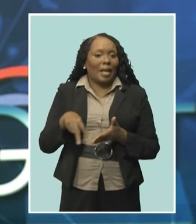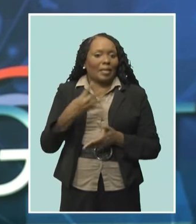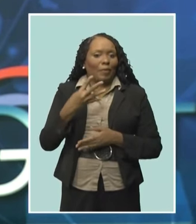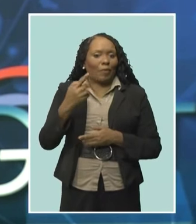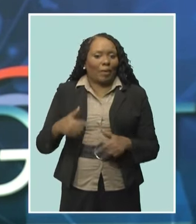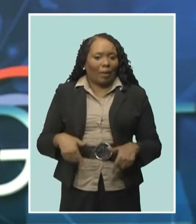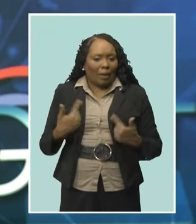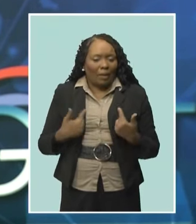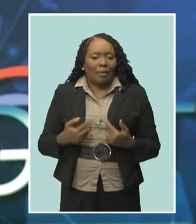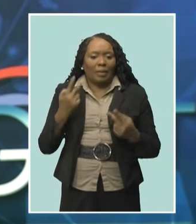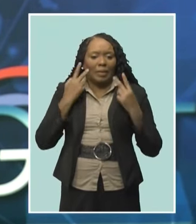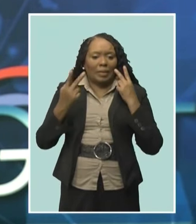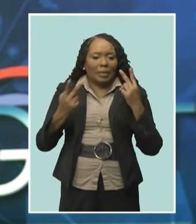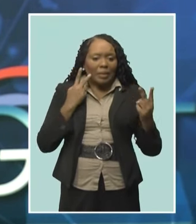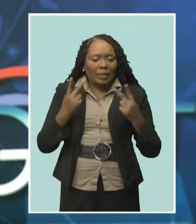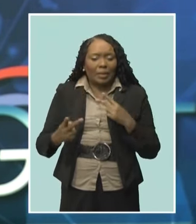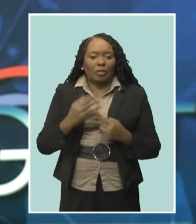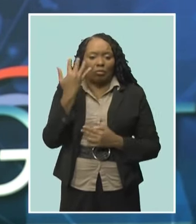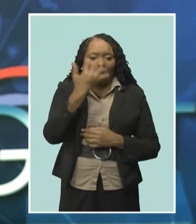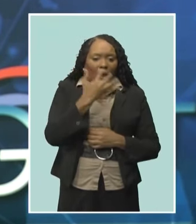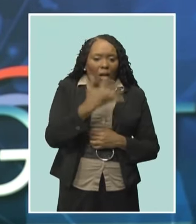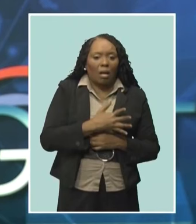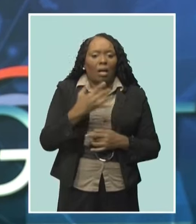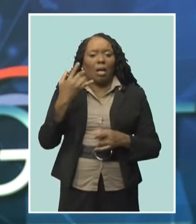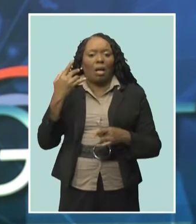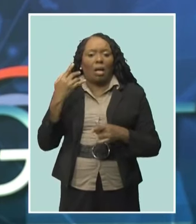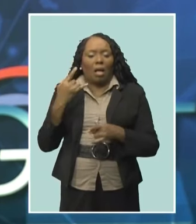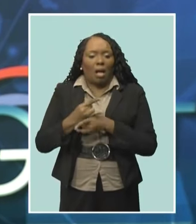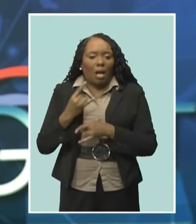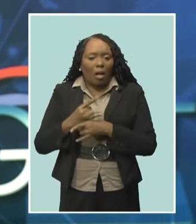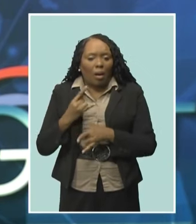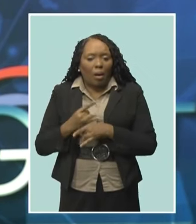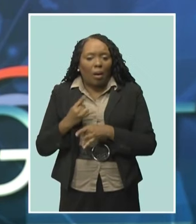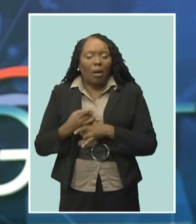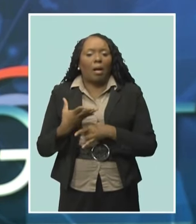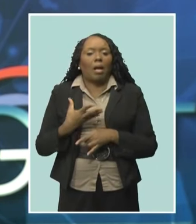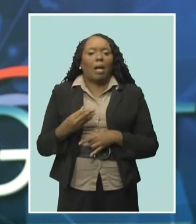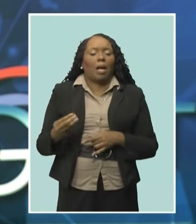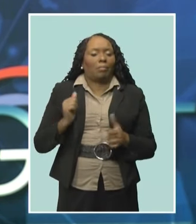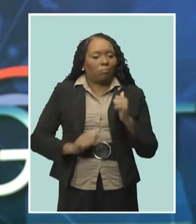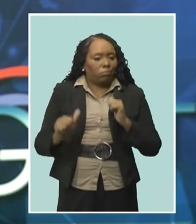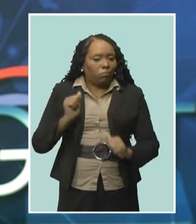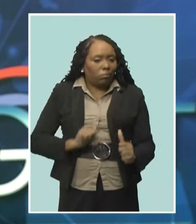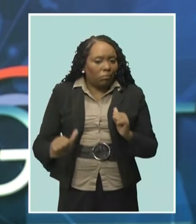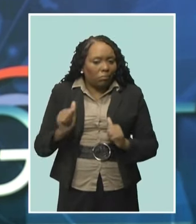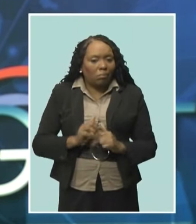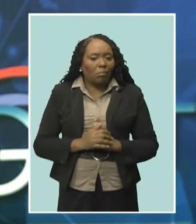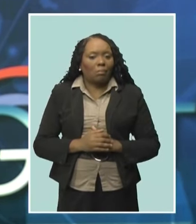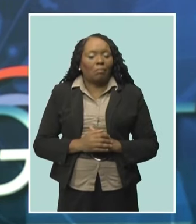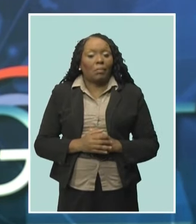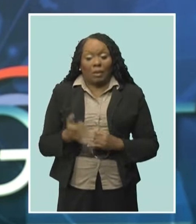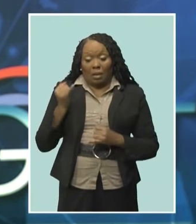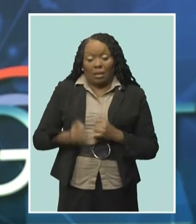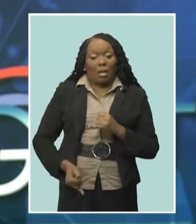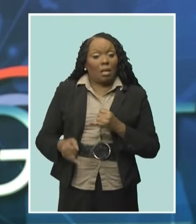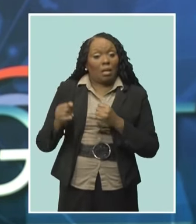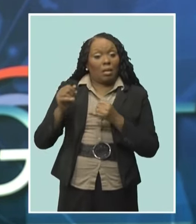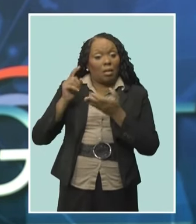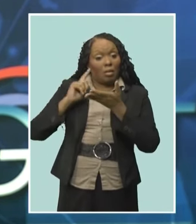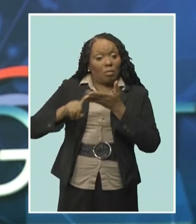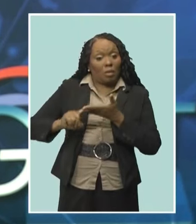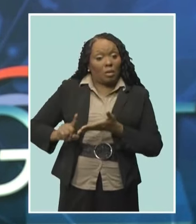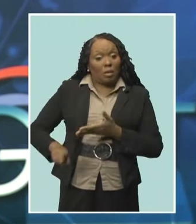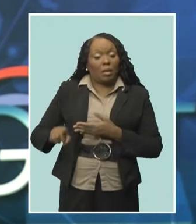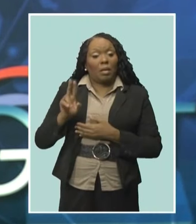see first-hand the effects of drugs and alcohol through simulation. Mr. Wickham says the last research NCSA conducted